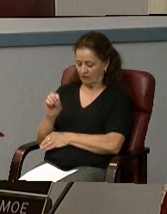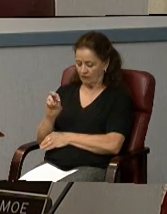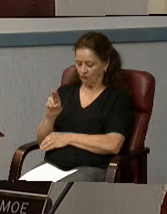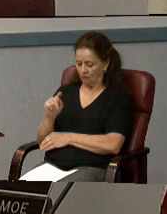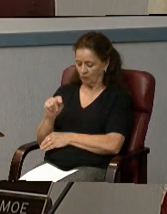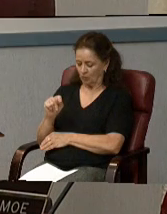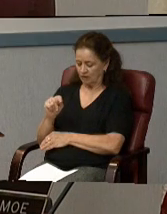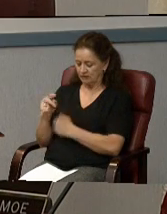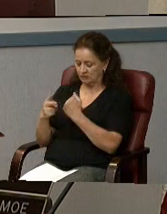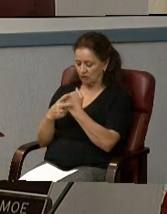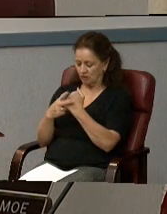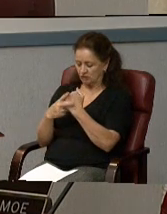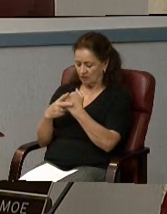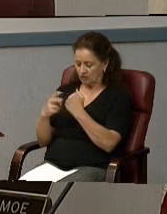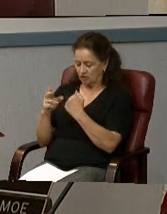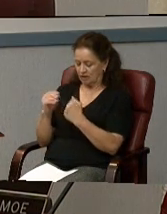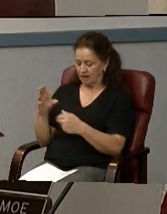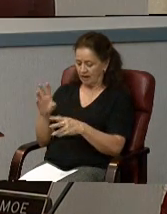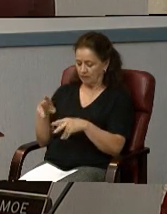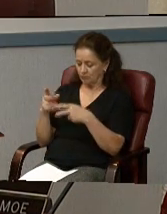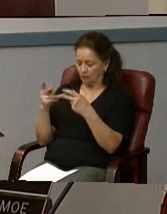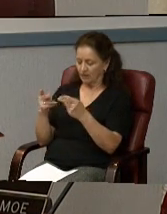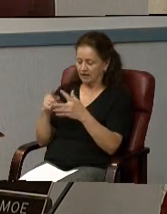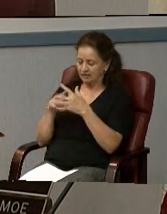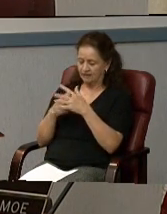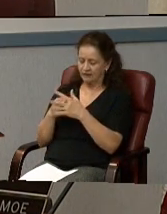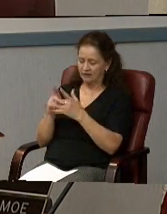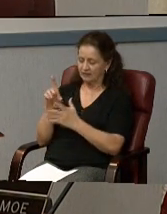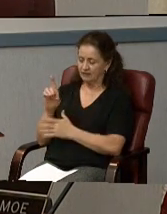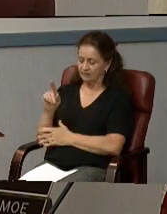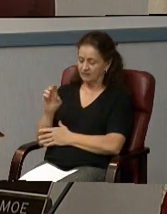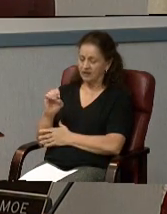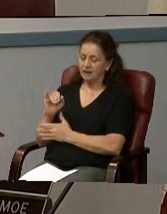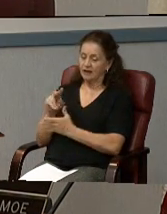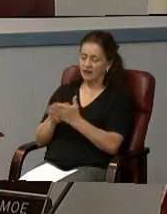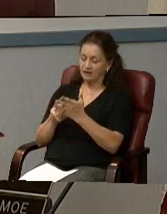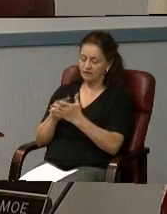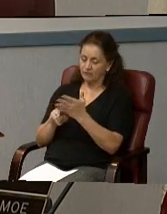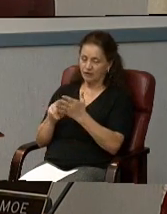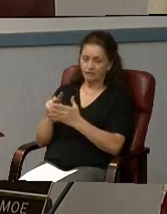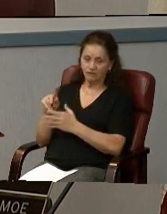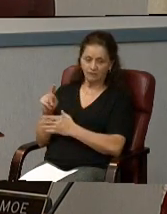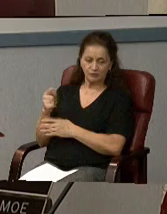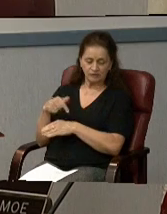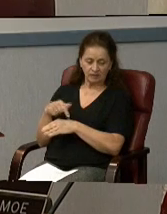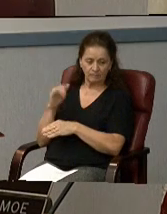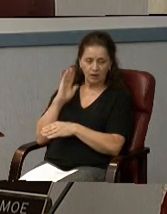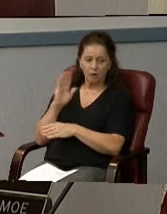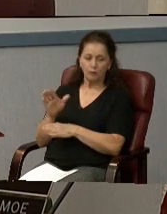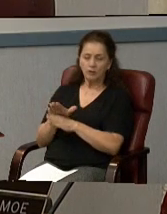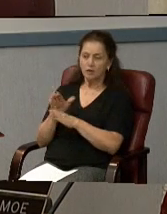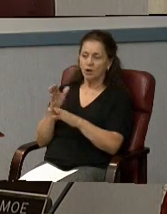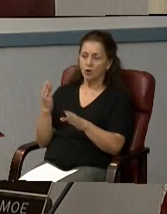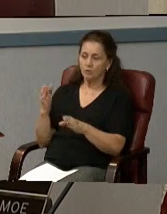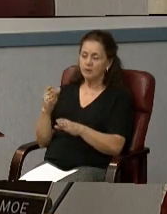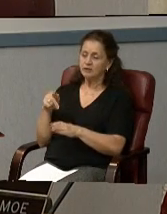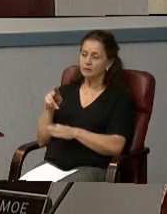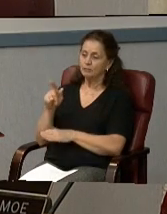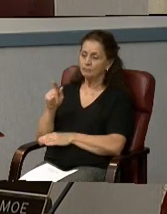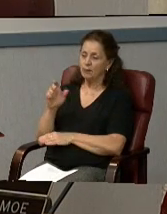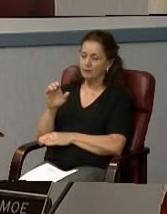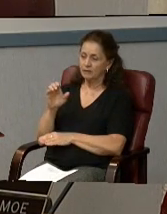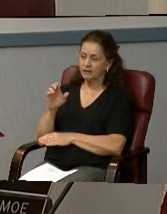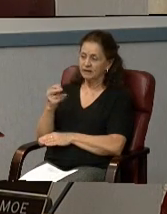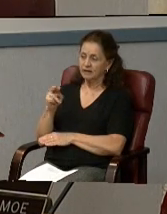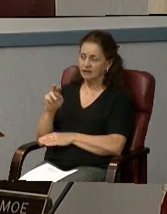Date. I've read the title into the record for the first reading. I'll open the public hearing at 7.33. I